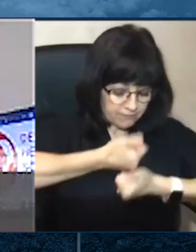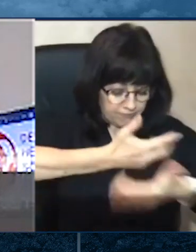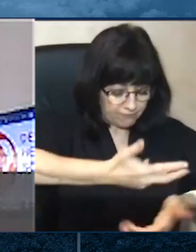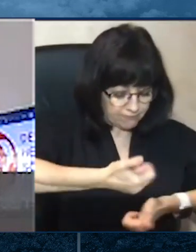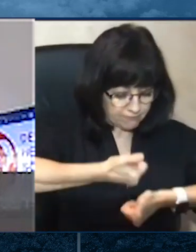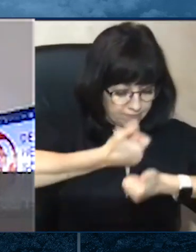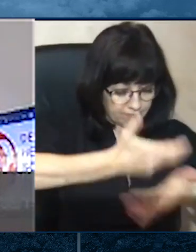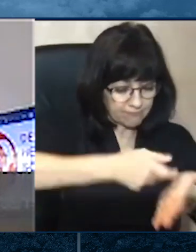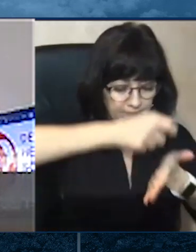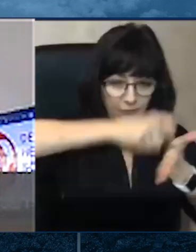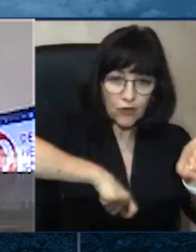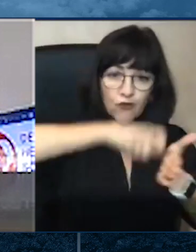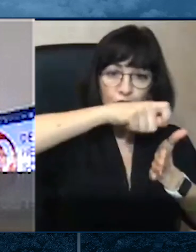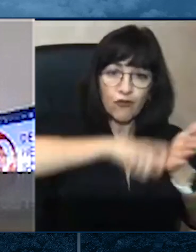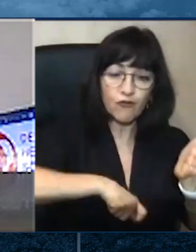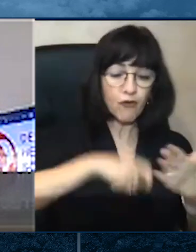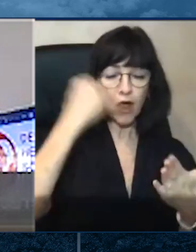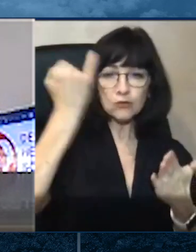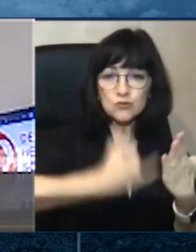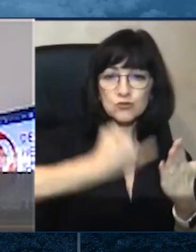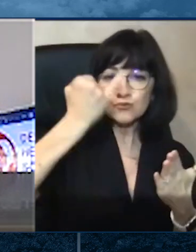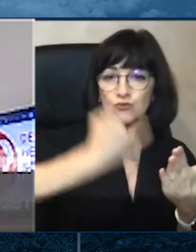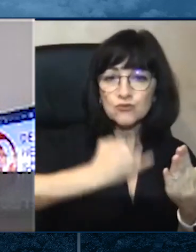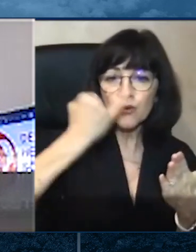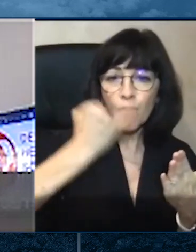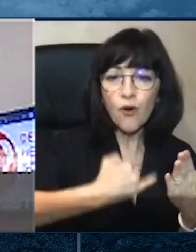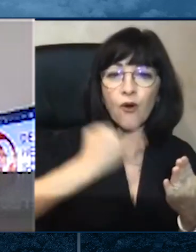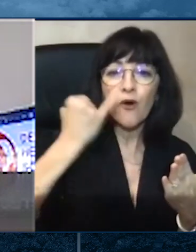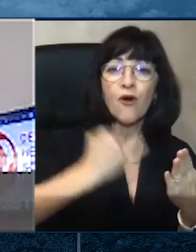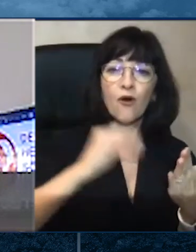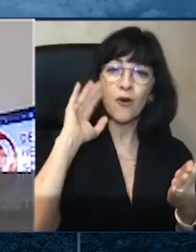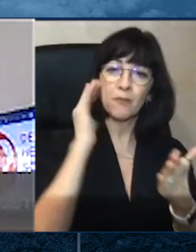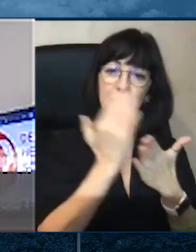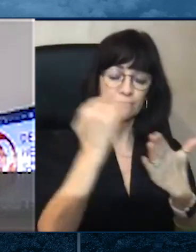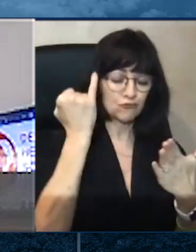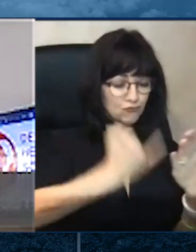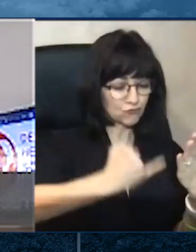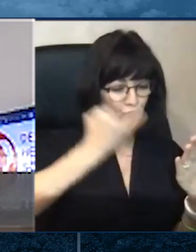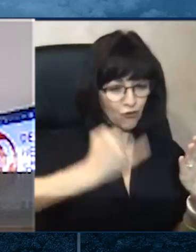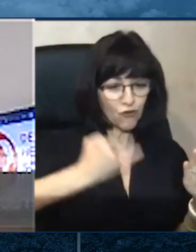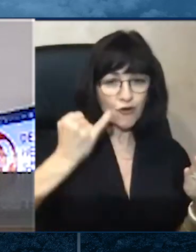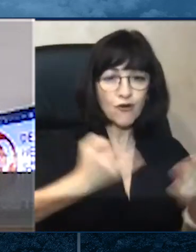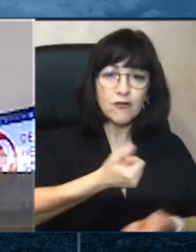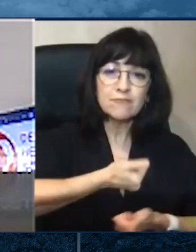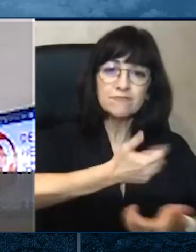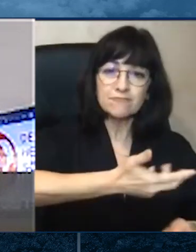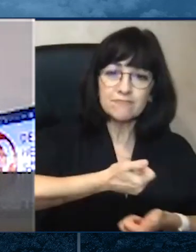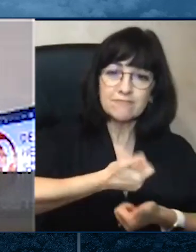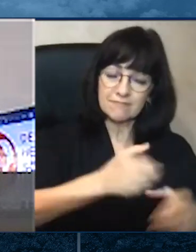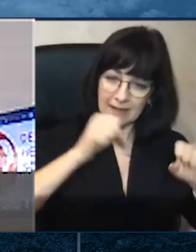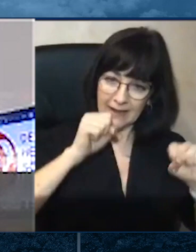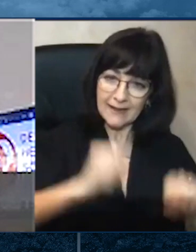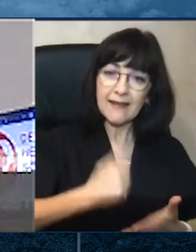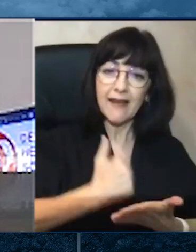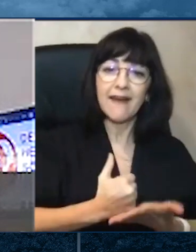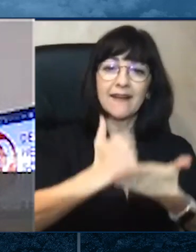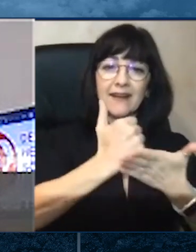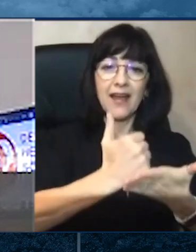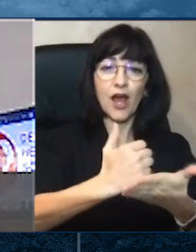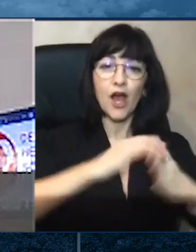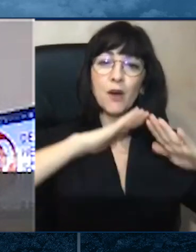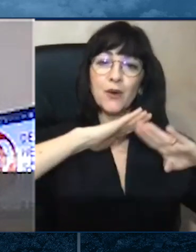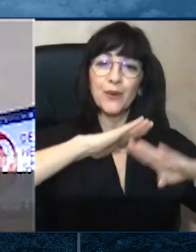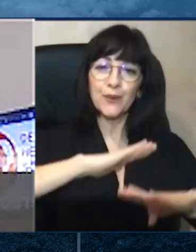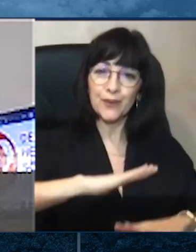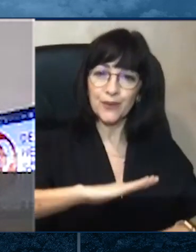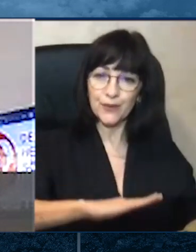stories and draw pictures if there are little ones around. Those kinds of things can be very relaxing and also